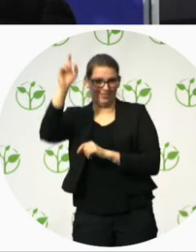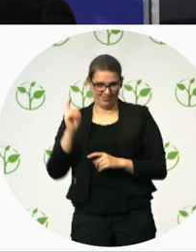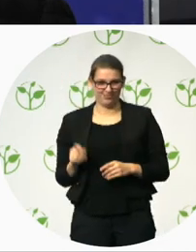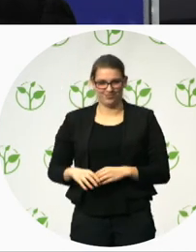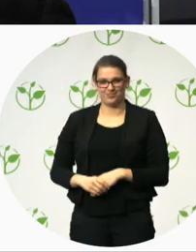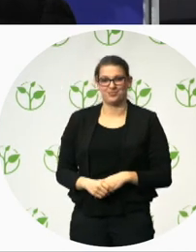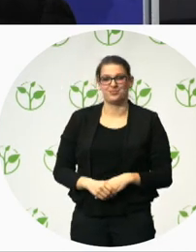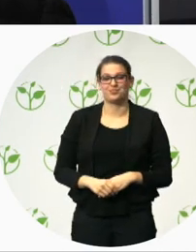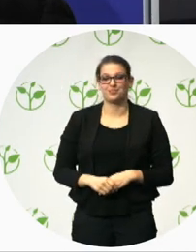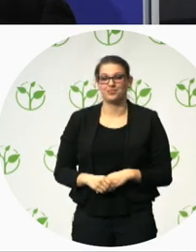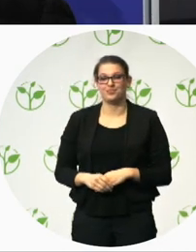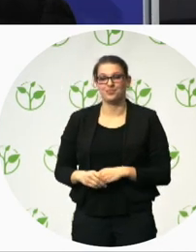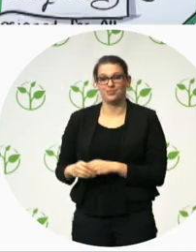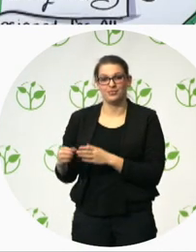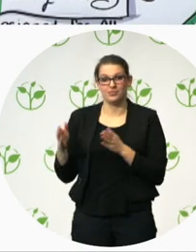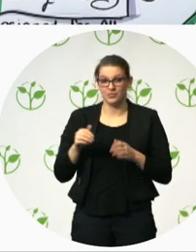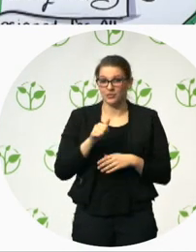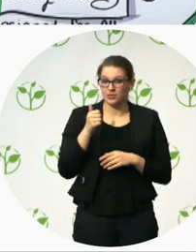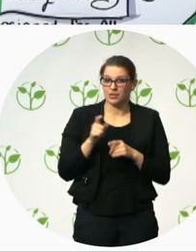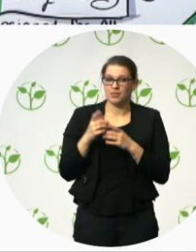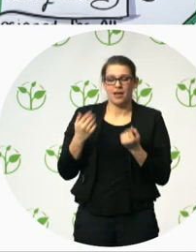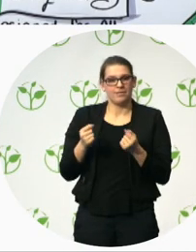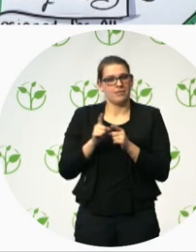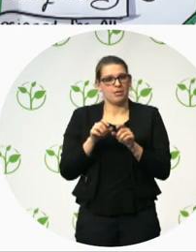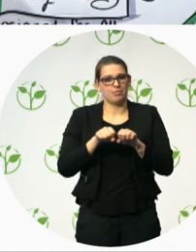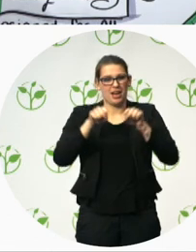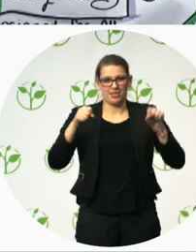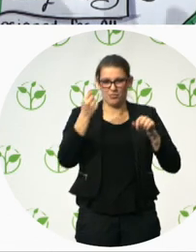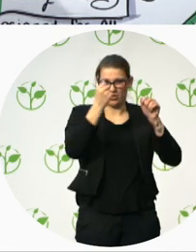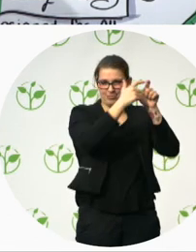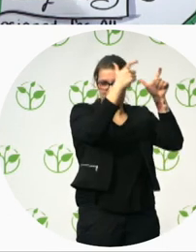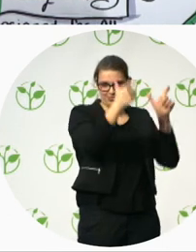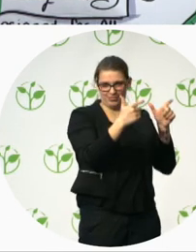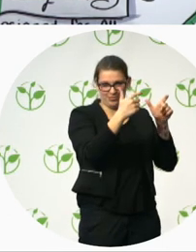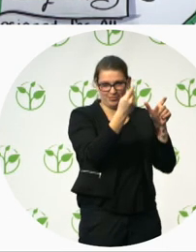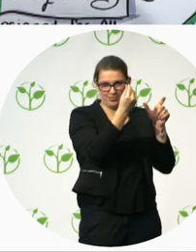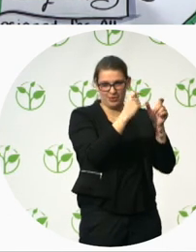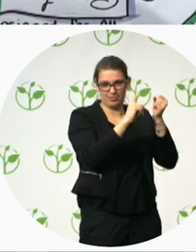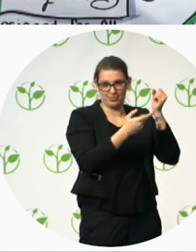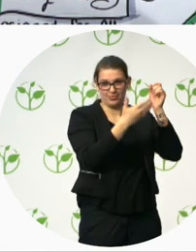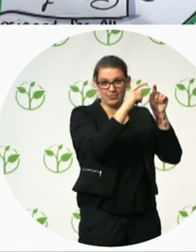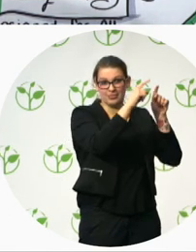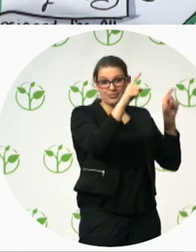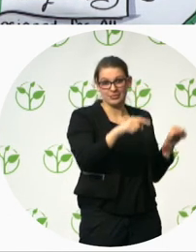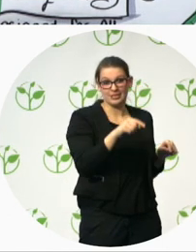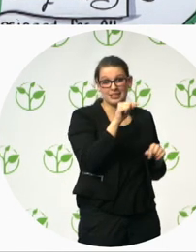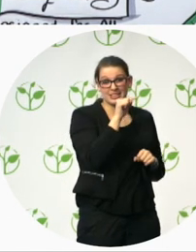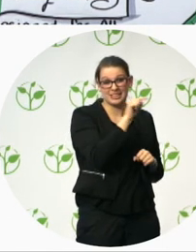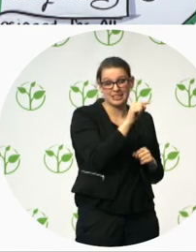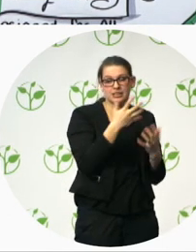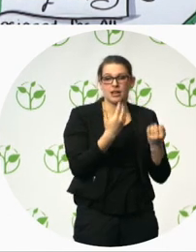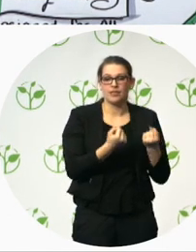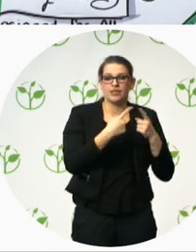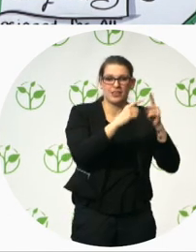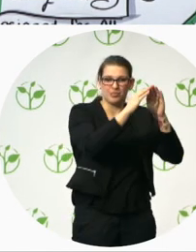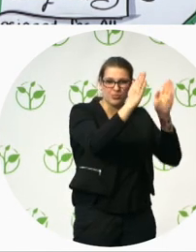that they had to move from, was it five, um, buildings into one new headquarter. And